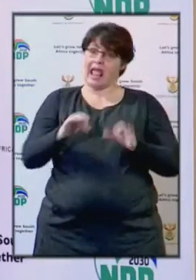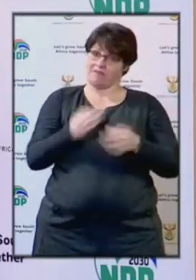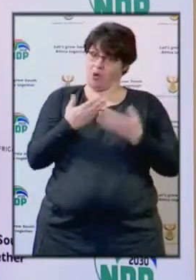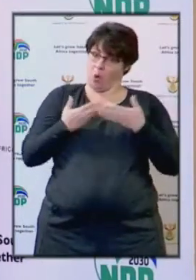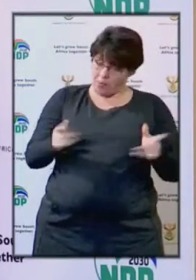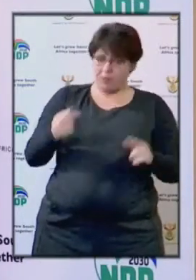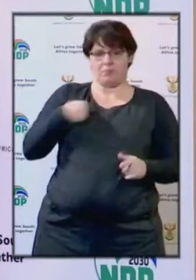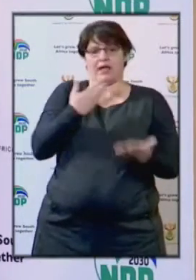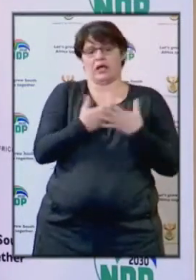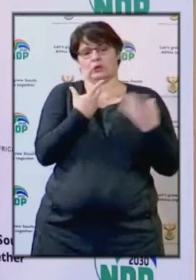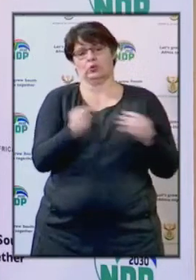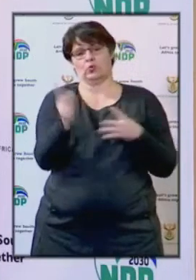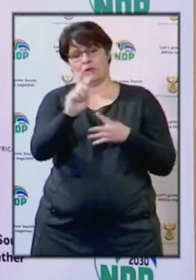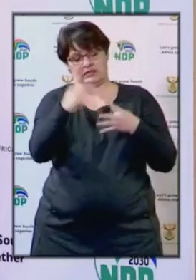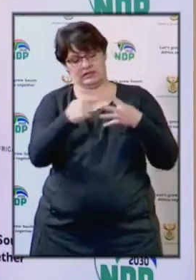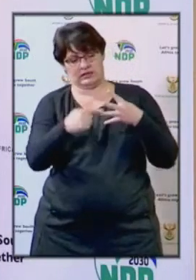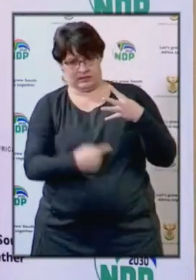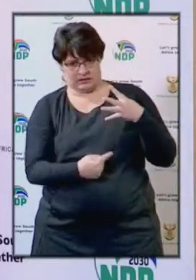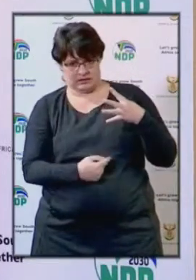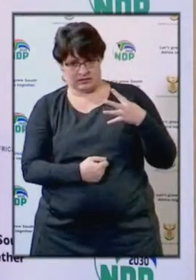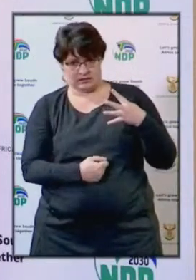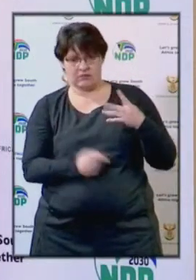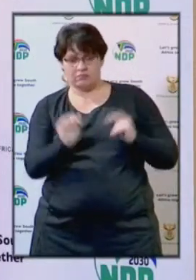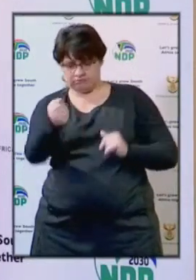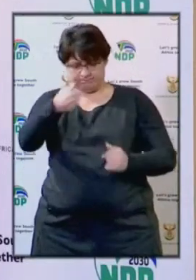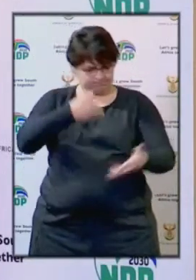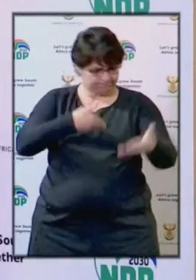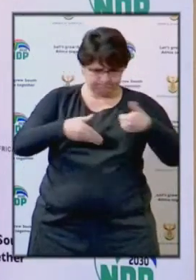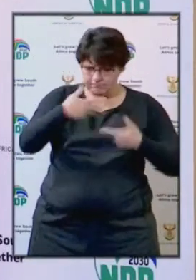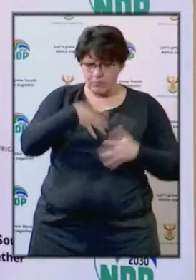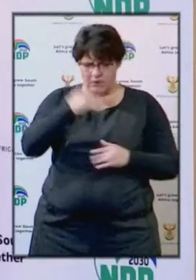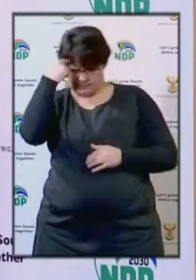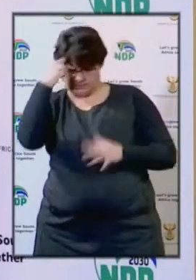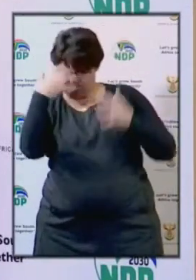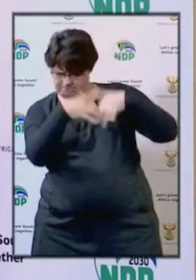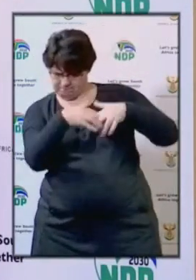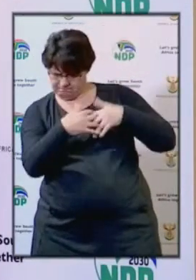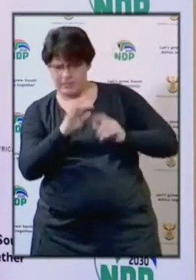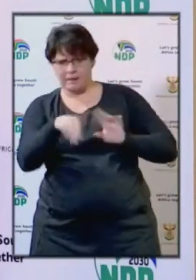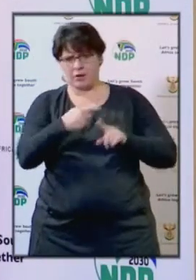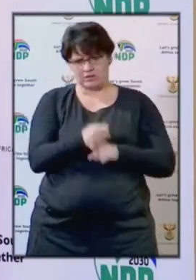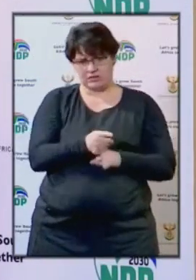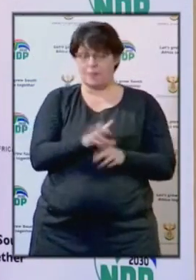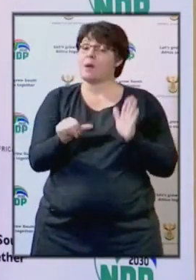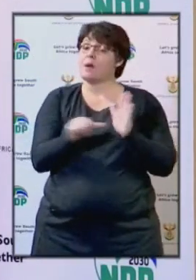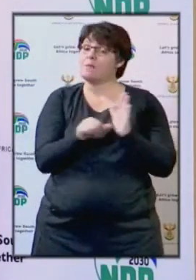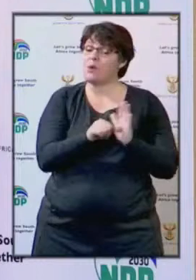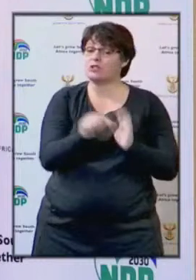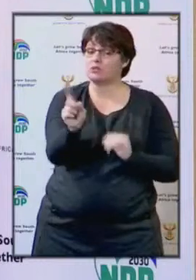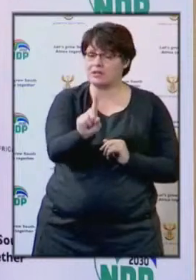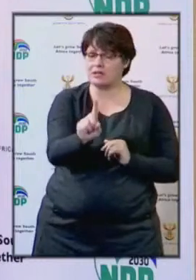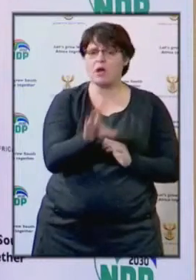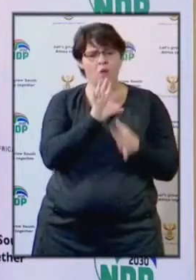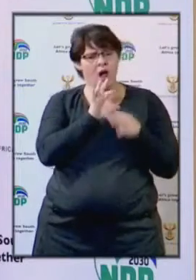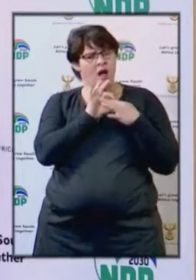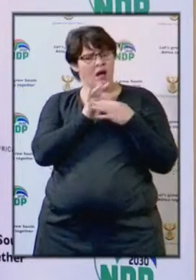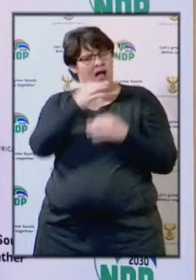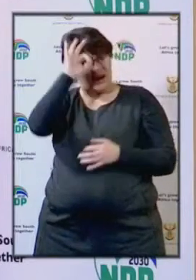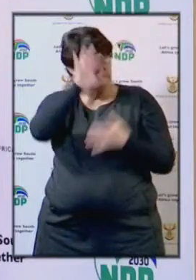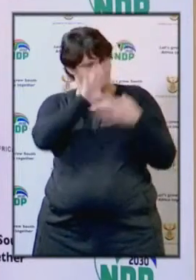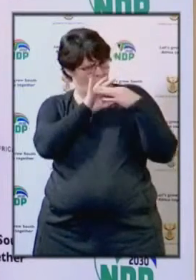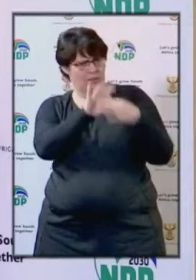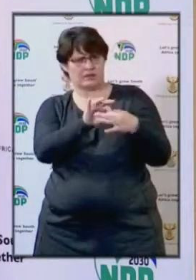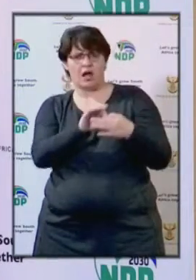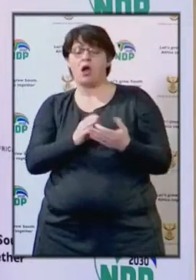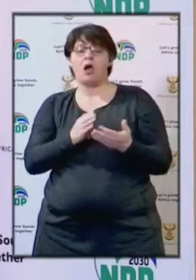sectors open. All input received are being given due consideration. More importantly, there was a commitment by government